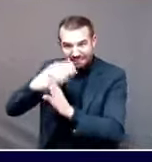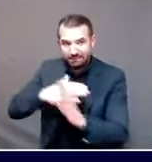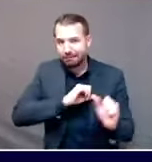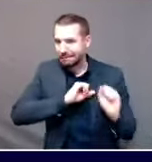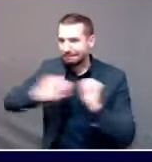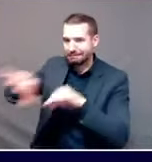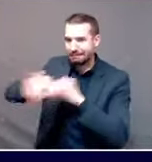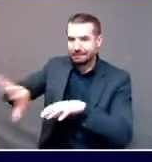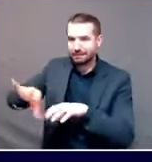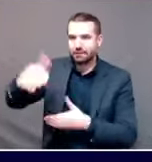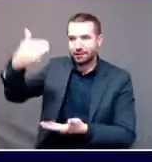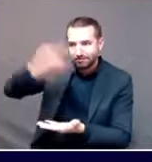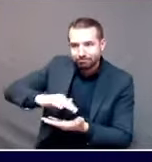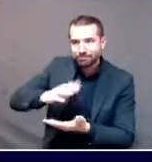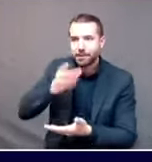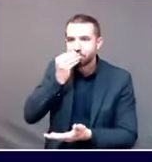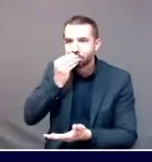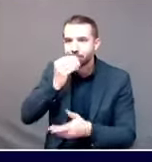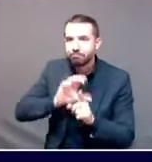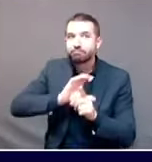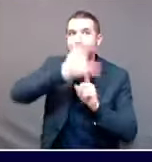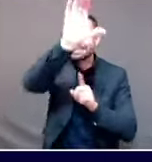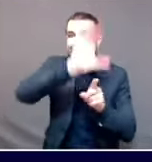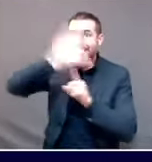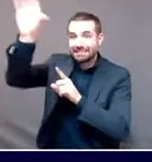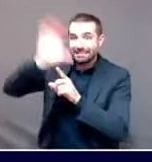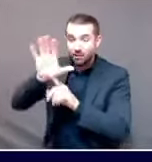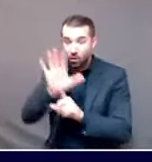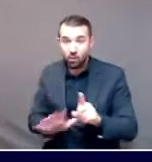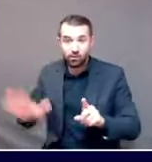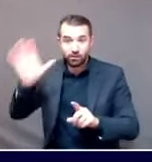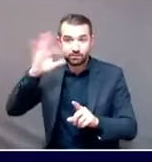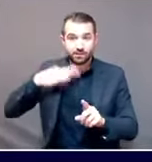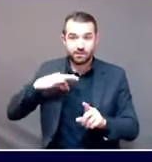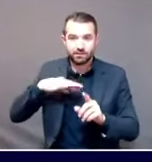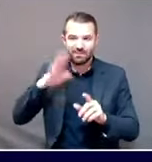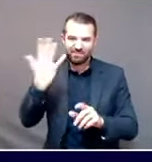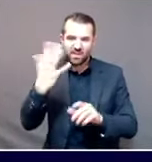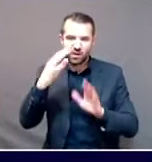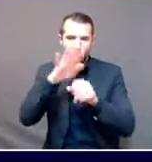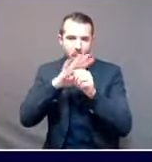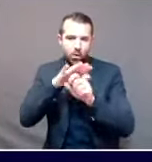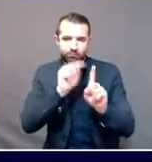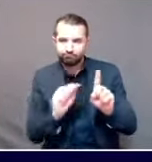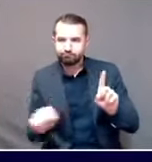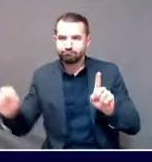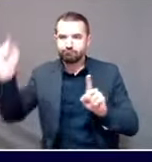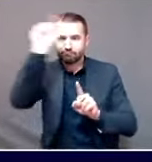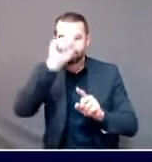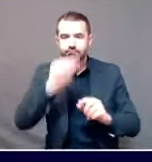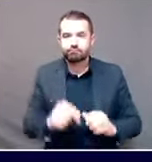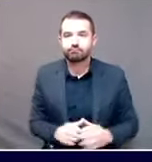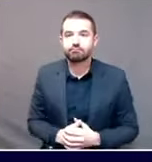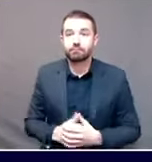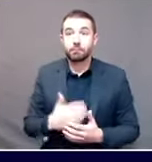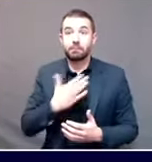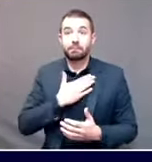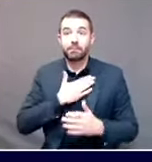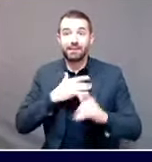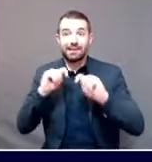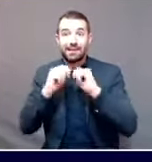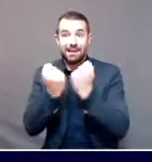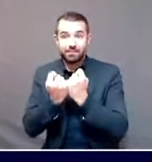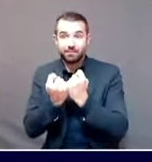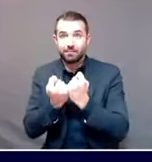received from my team were that the dry run went well. I know that the team is doing what's called an after action to